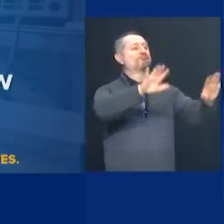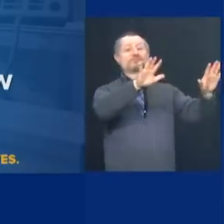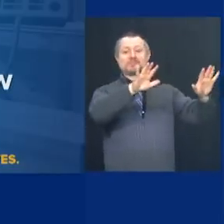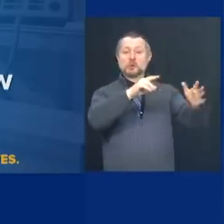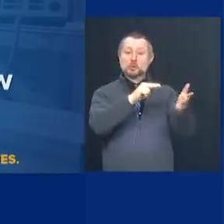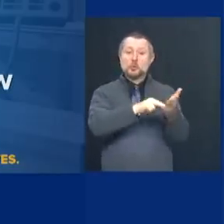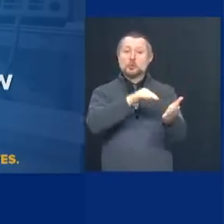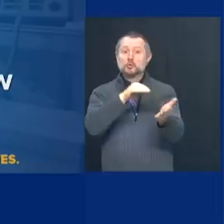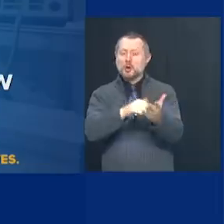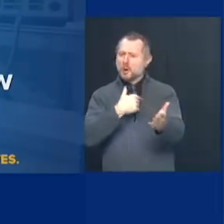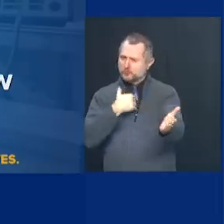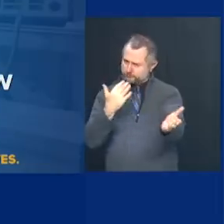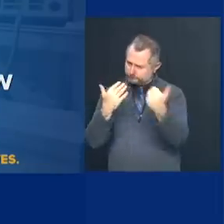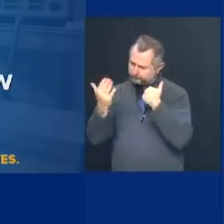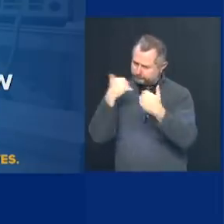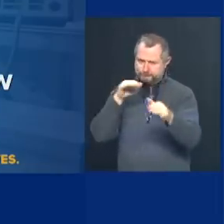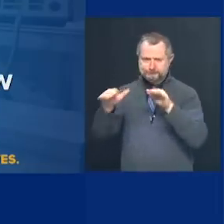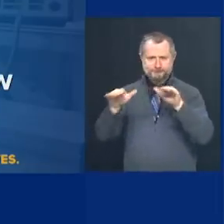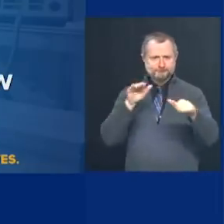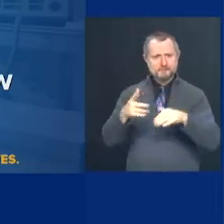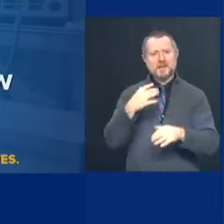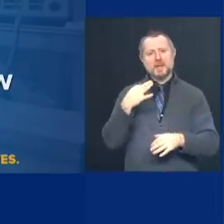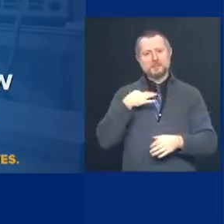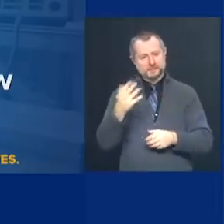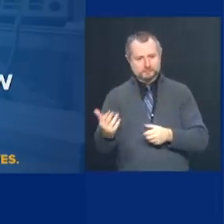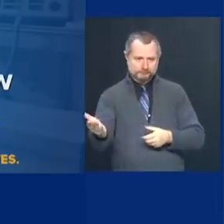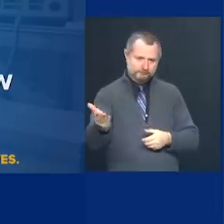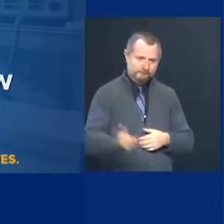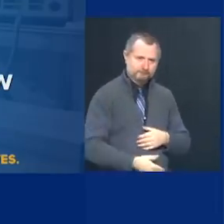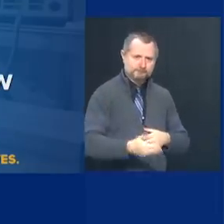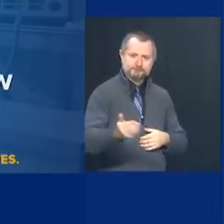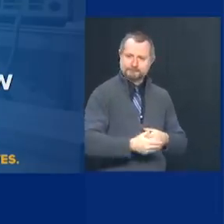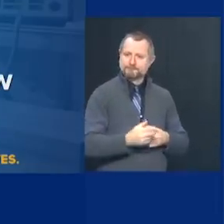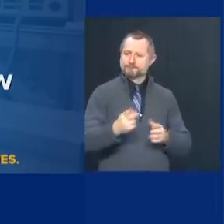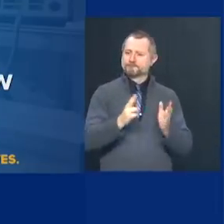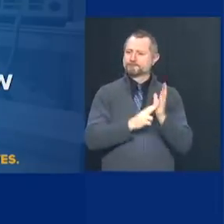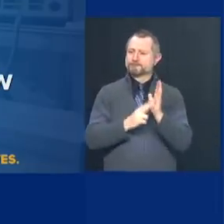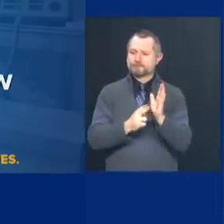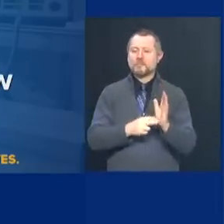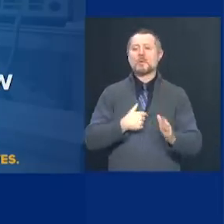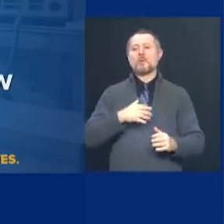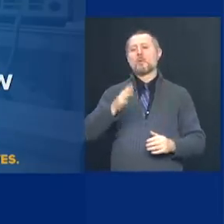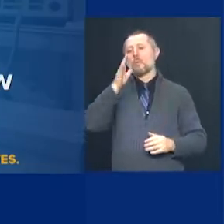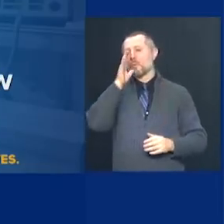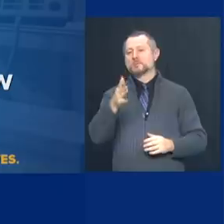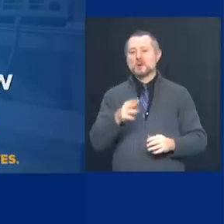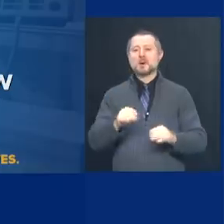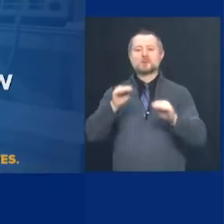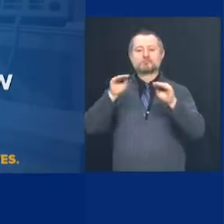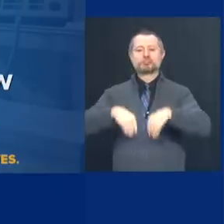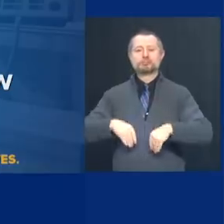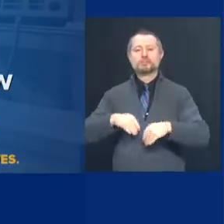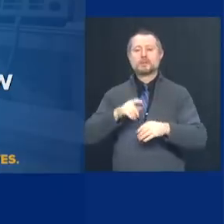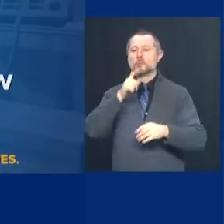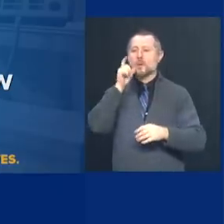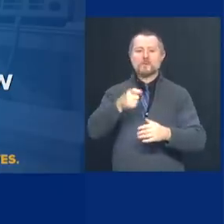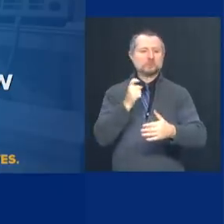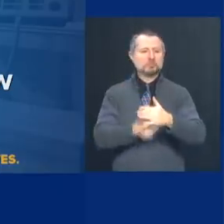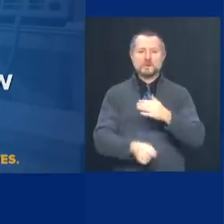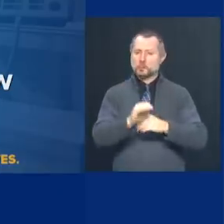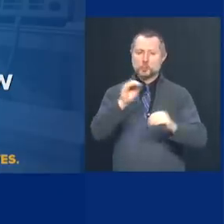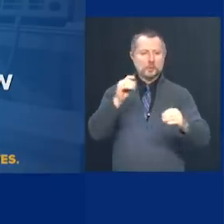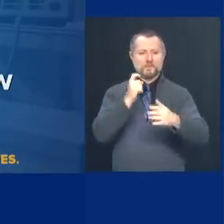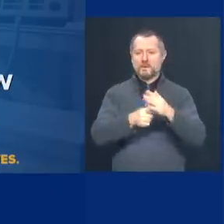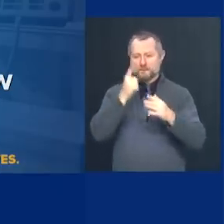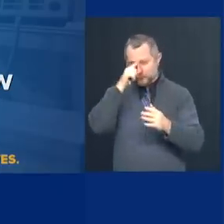to sign up and we will automatically re-register in them in the state without cost. We